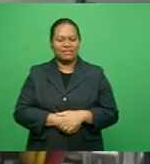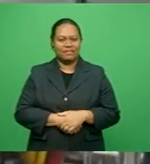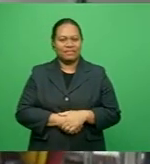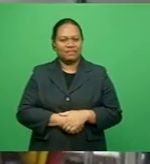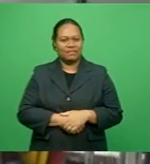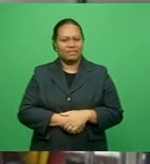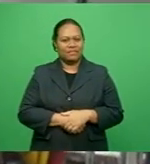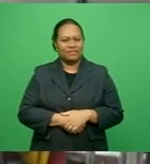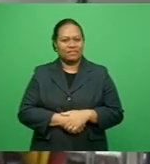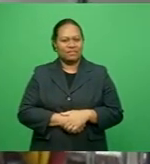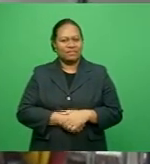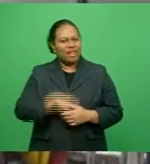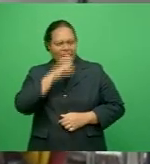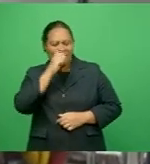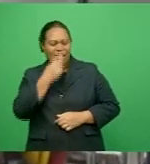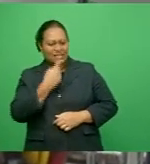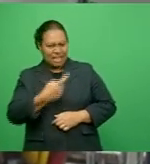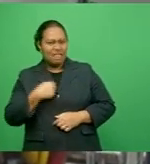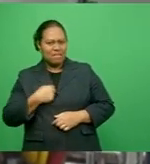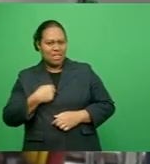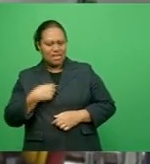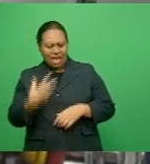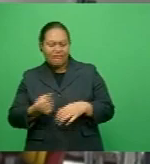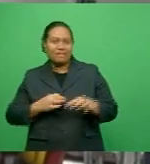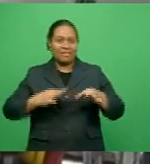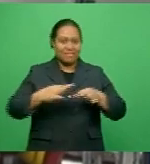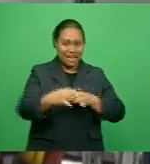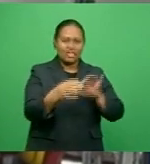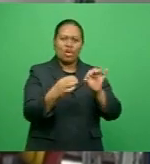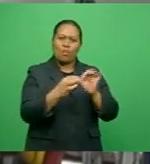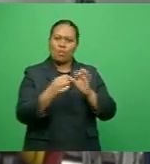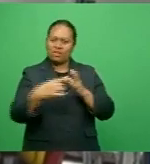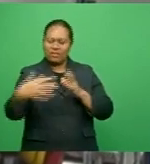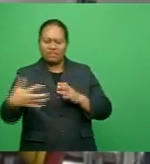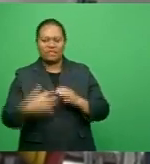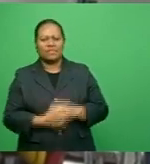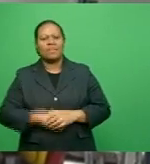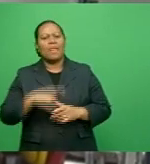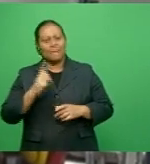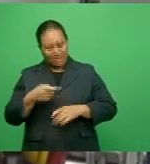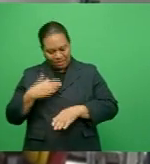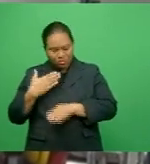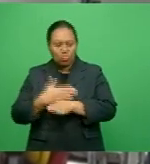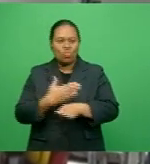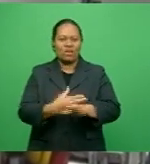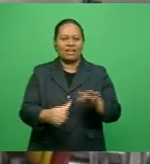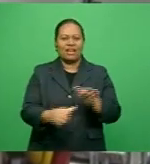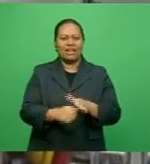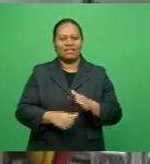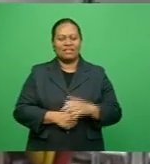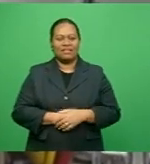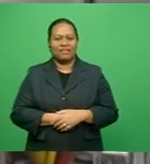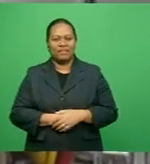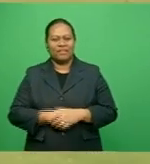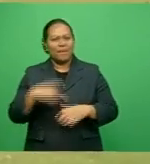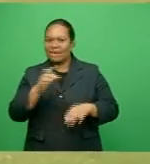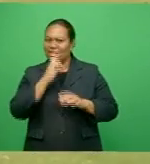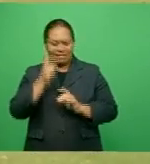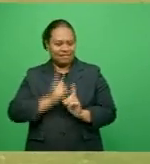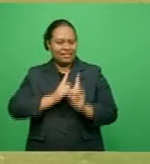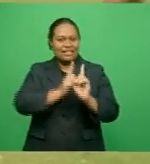I can say that I'm Mbottito's replacement. I have to earn it which means I'll have to work hard and I'm no way near Mbottito.